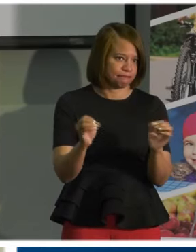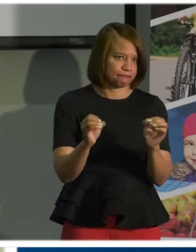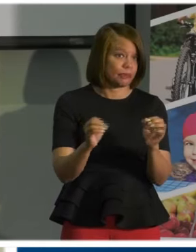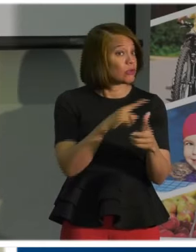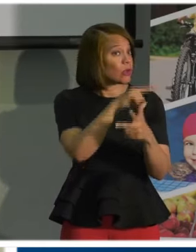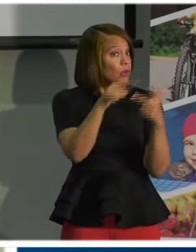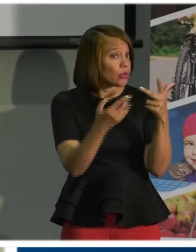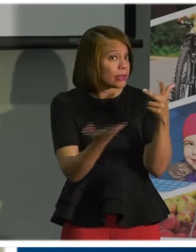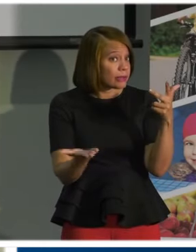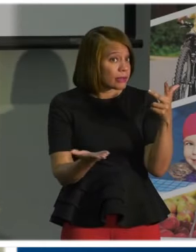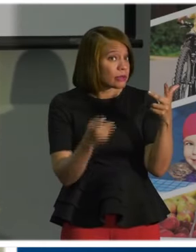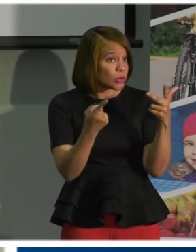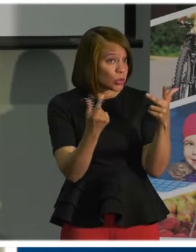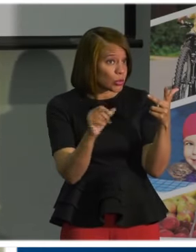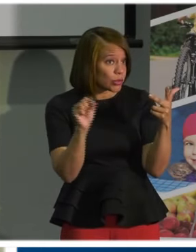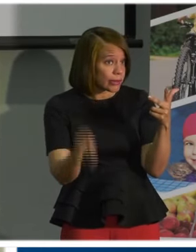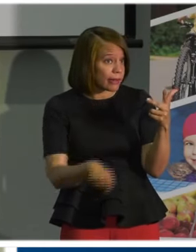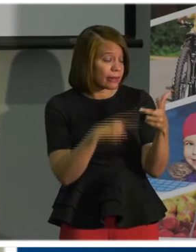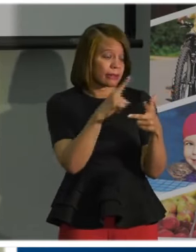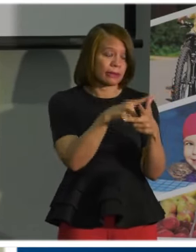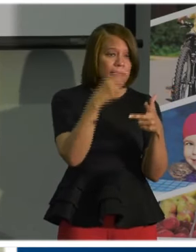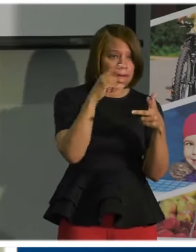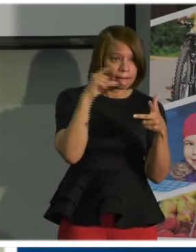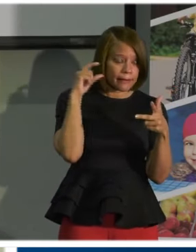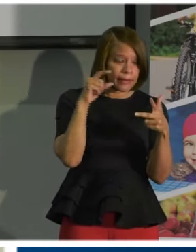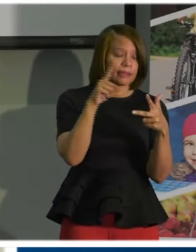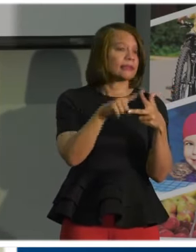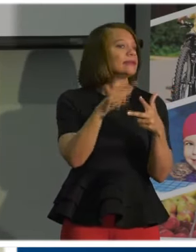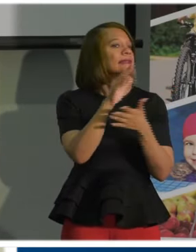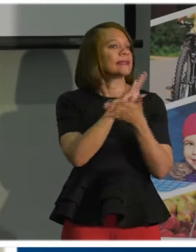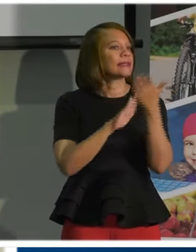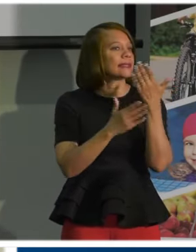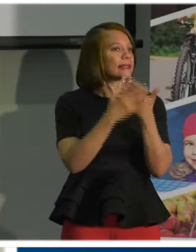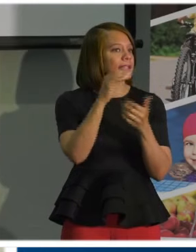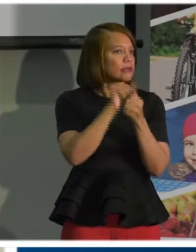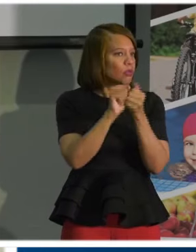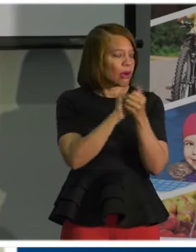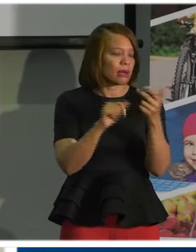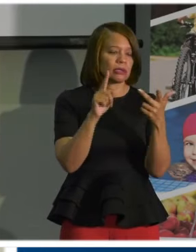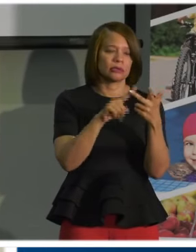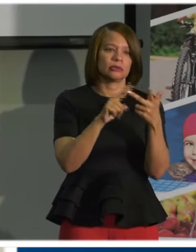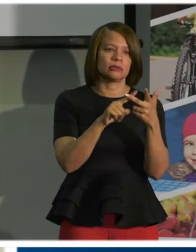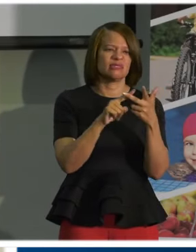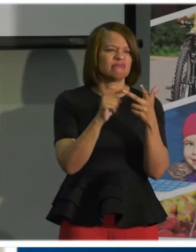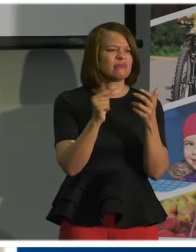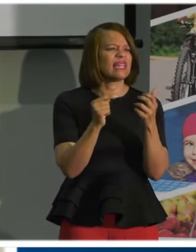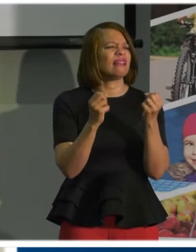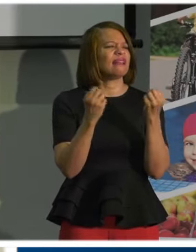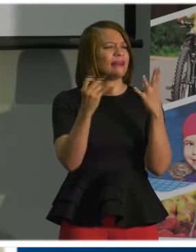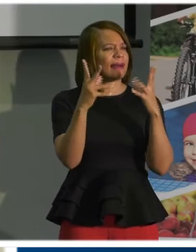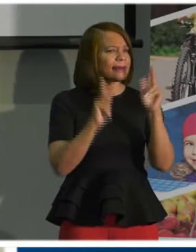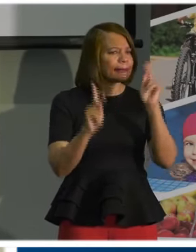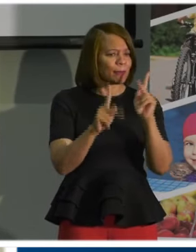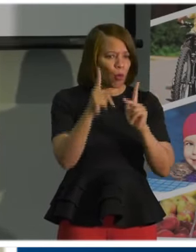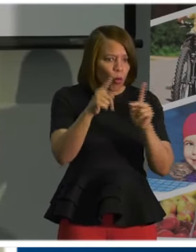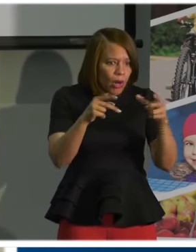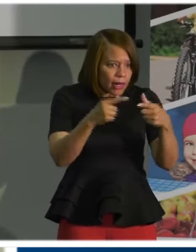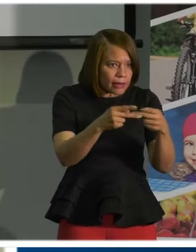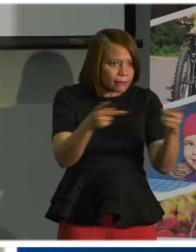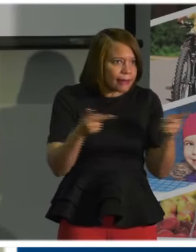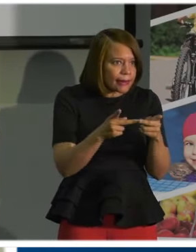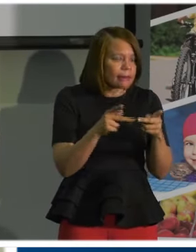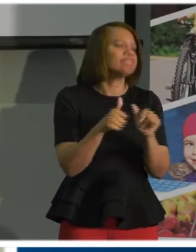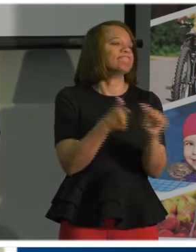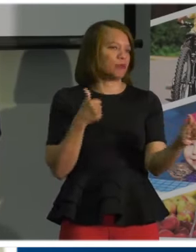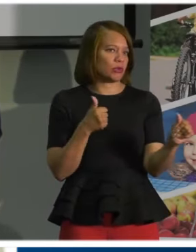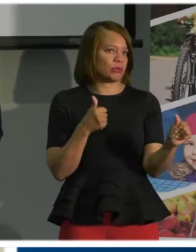We can wear a mask, we can wash our hands, and we can avoid large crowds and make sure we social distance. And if we all do that